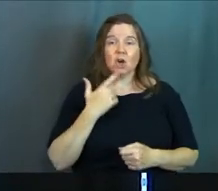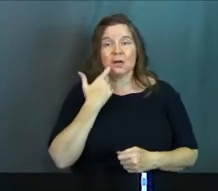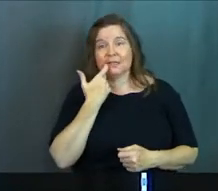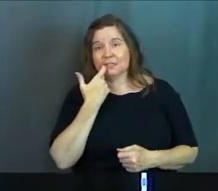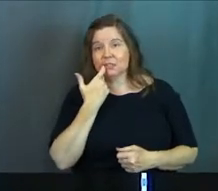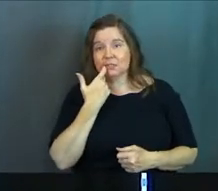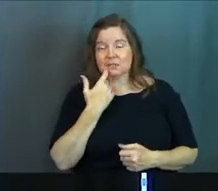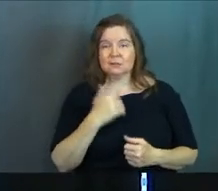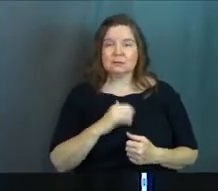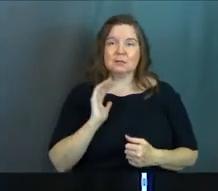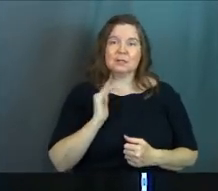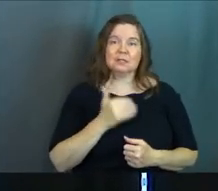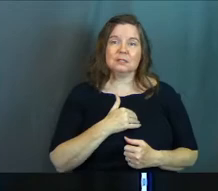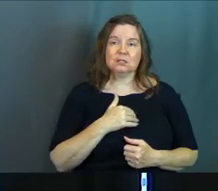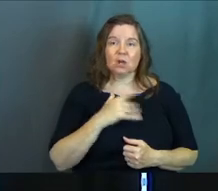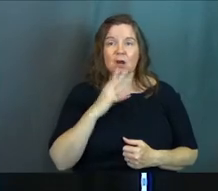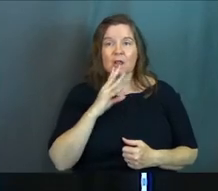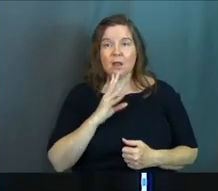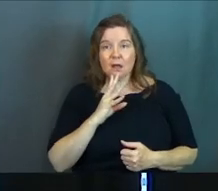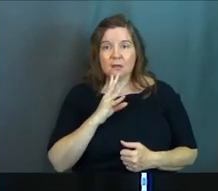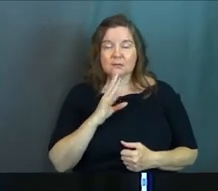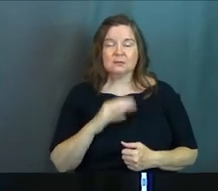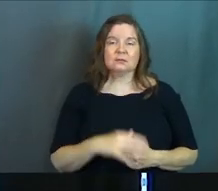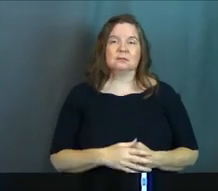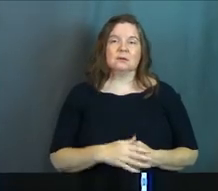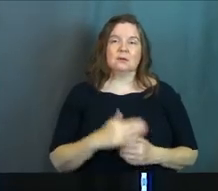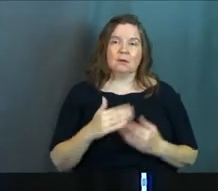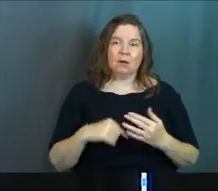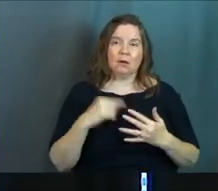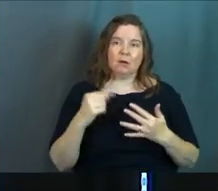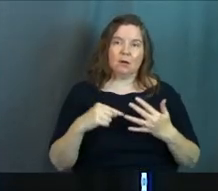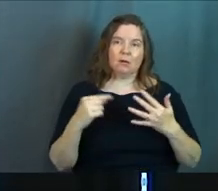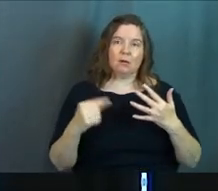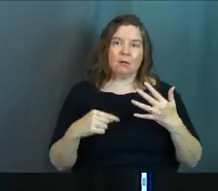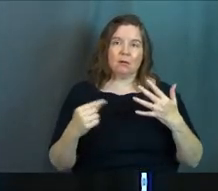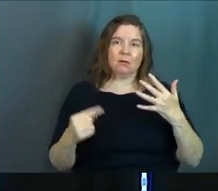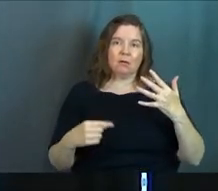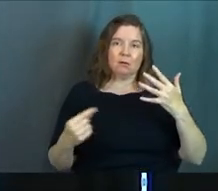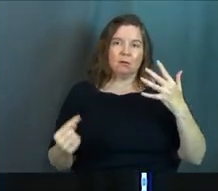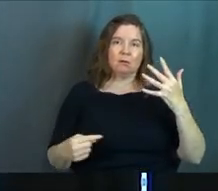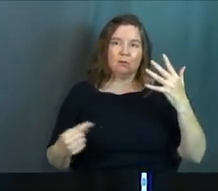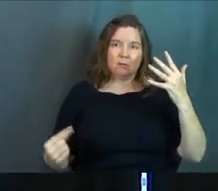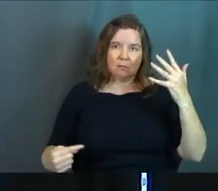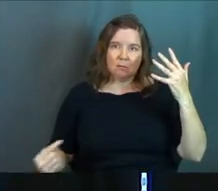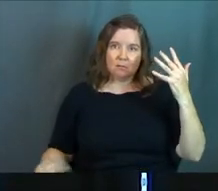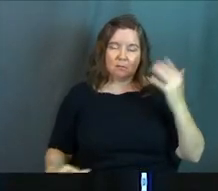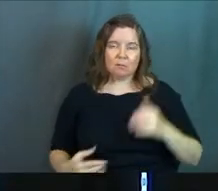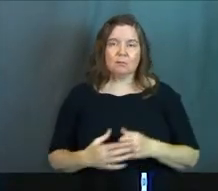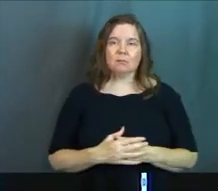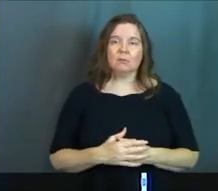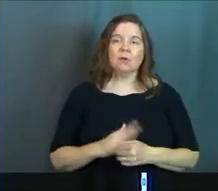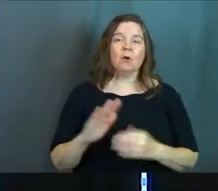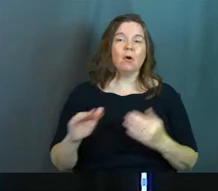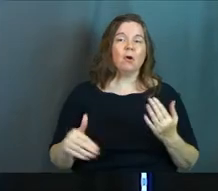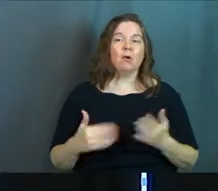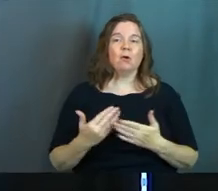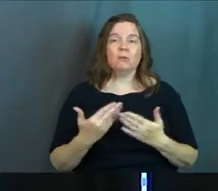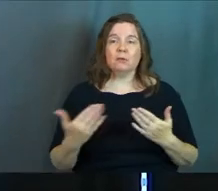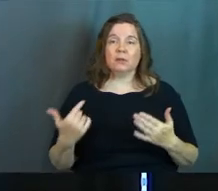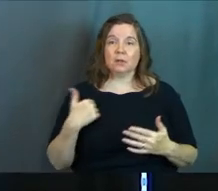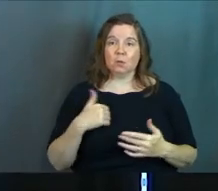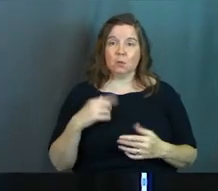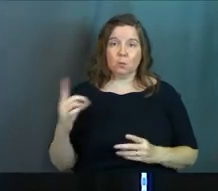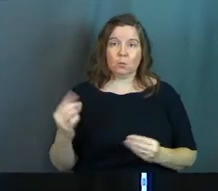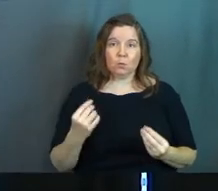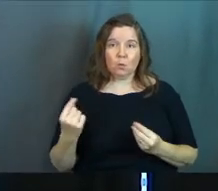addictions. It's our lusts. It's on and on and on. Our violence. It's on and on and on. All the things